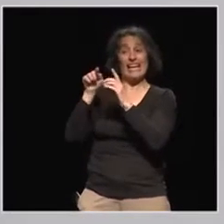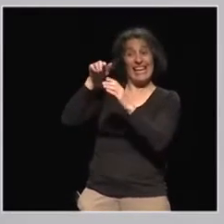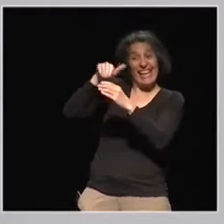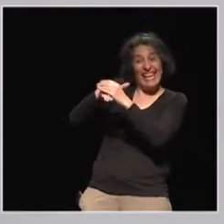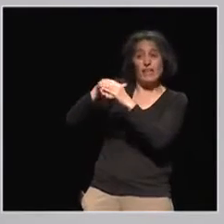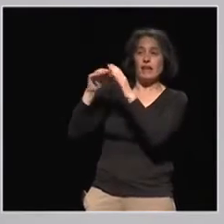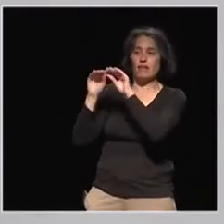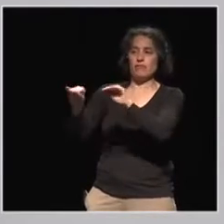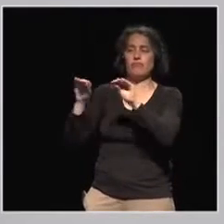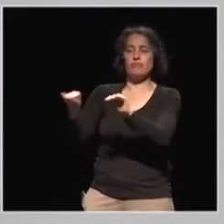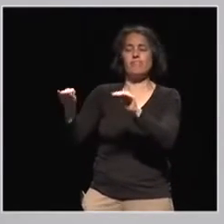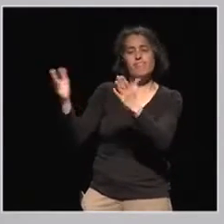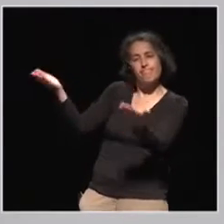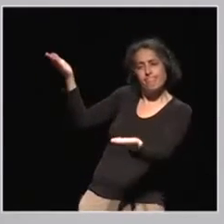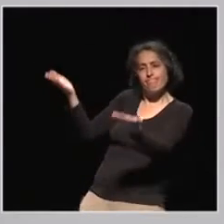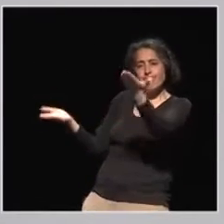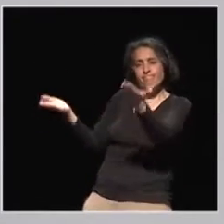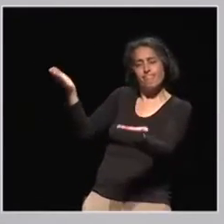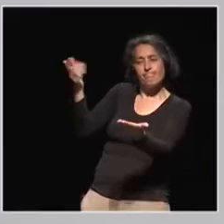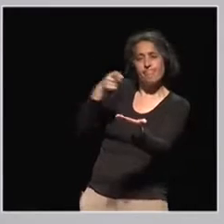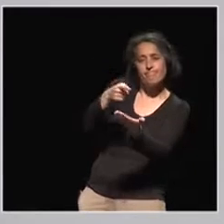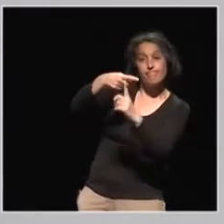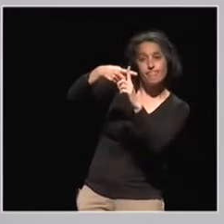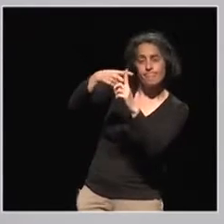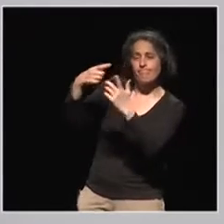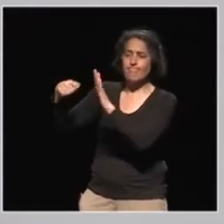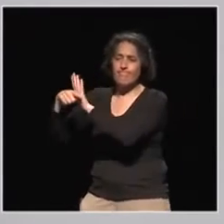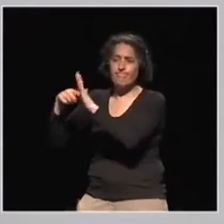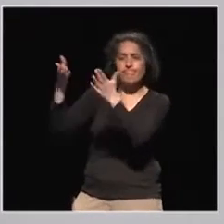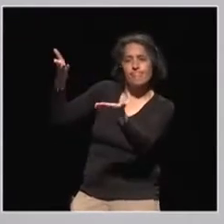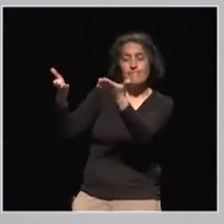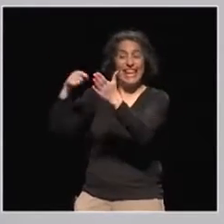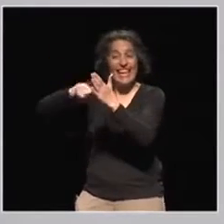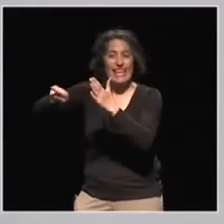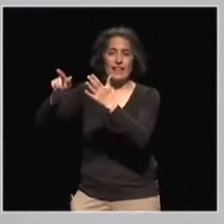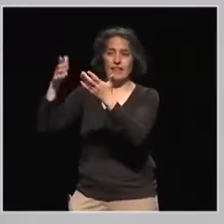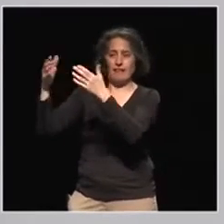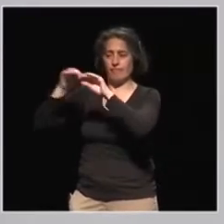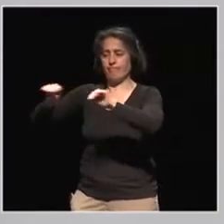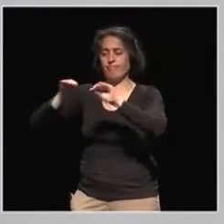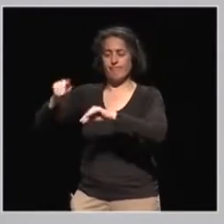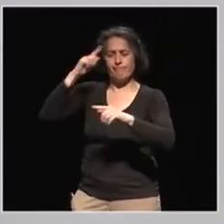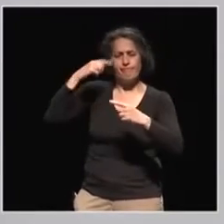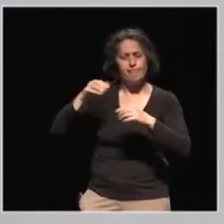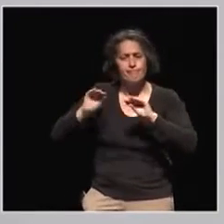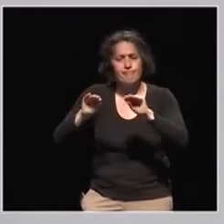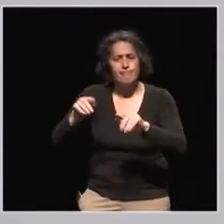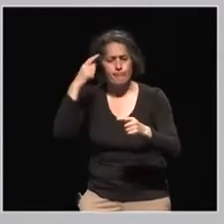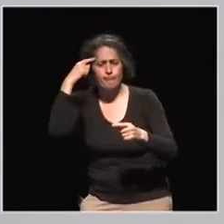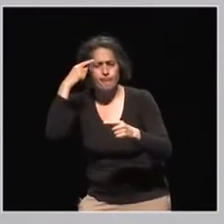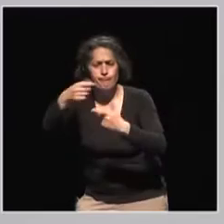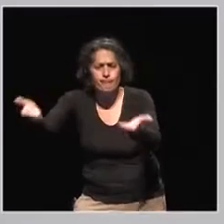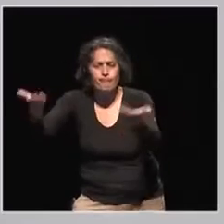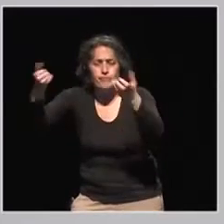education, and quality education goes beyond the formal education system. It is non-formal youth education. It is